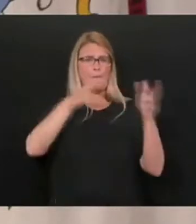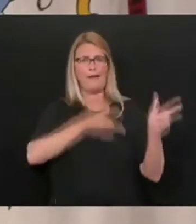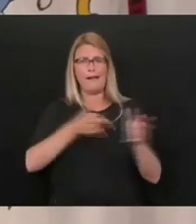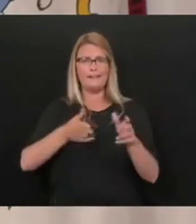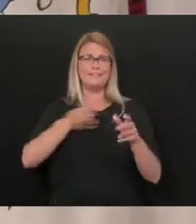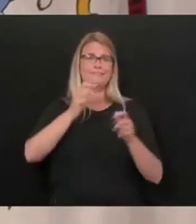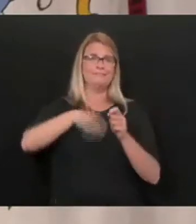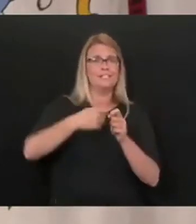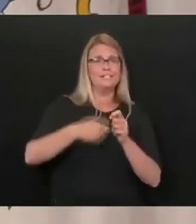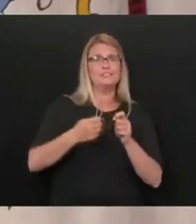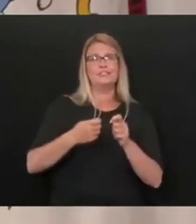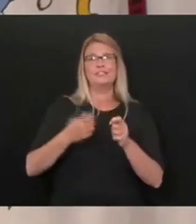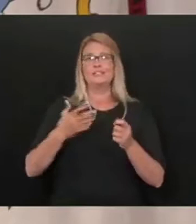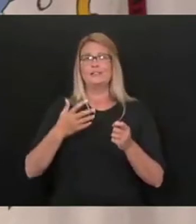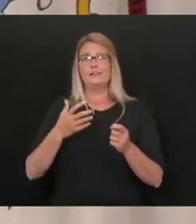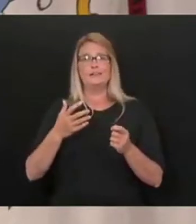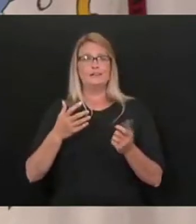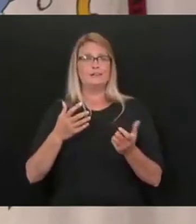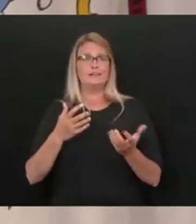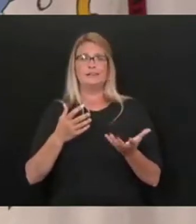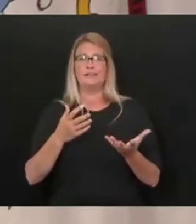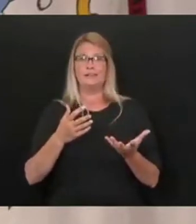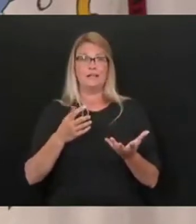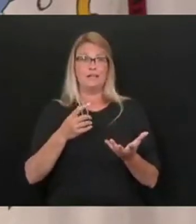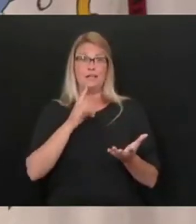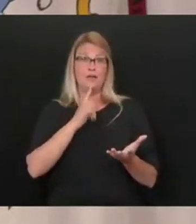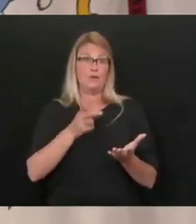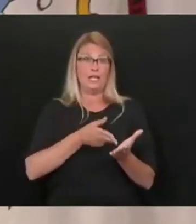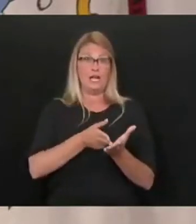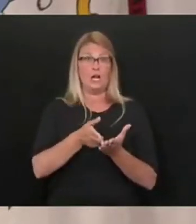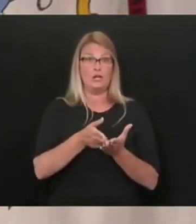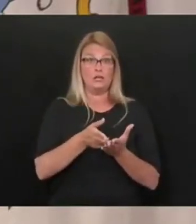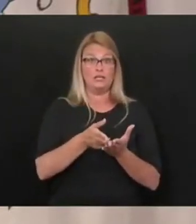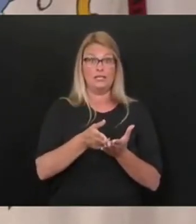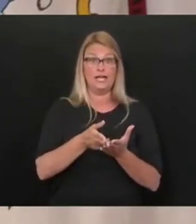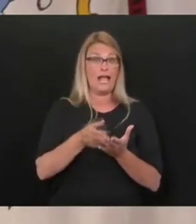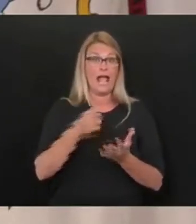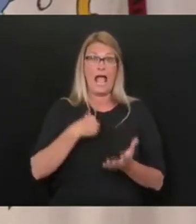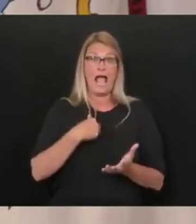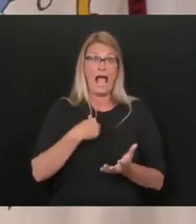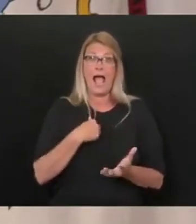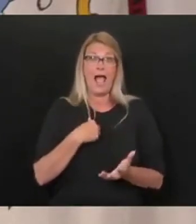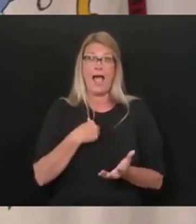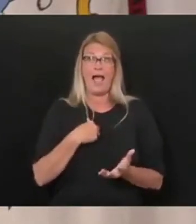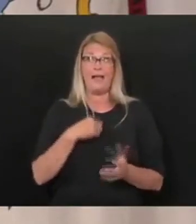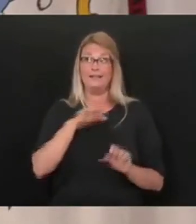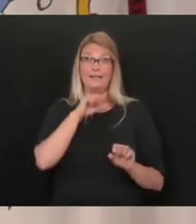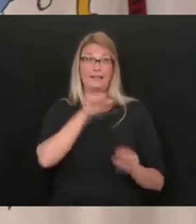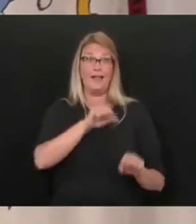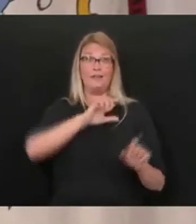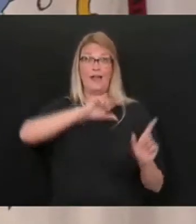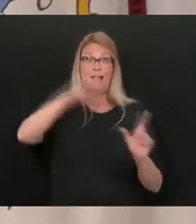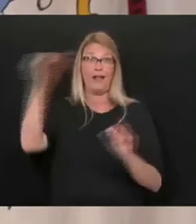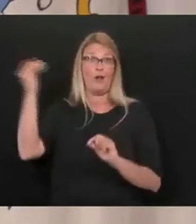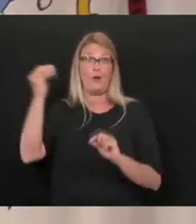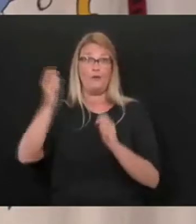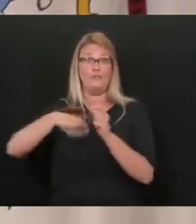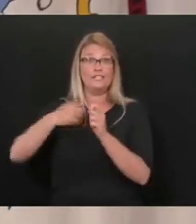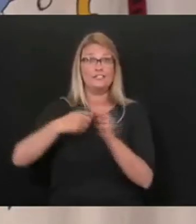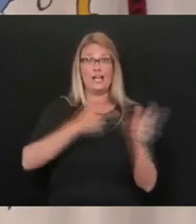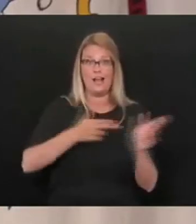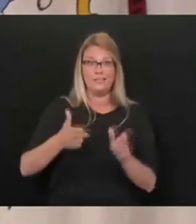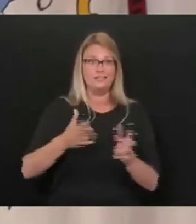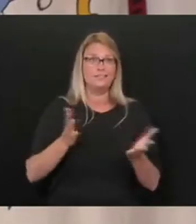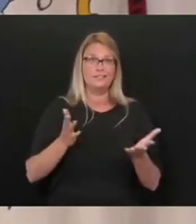I'm, to be perfectly honest, I'm eat up with it. I love it in every way. And so, so go fishing.